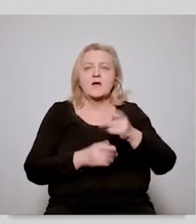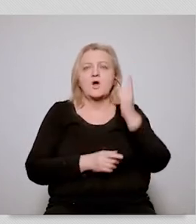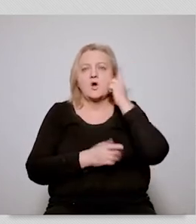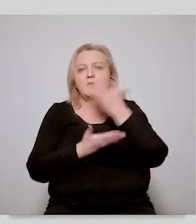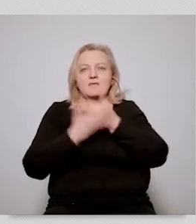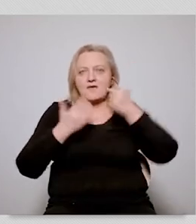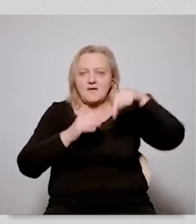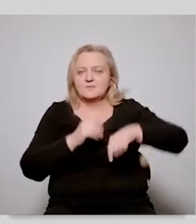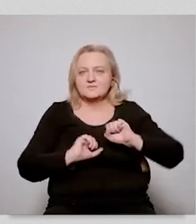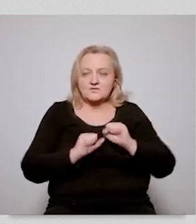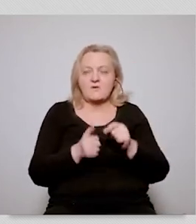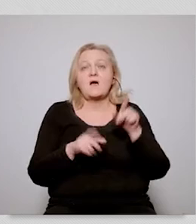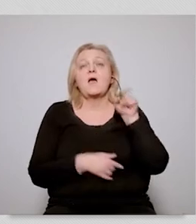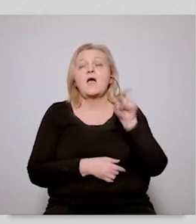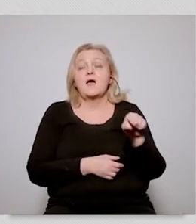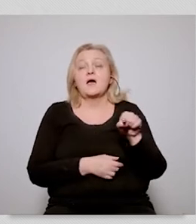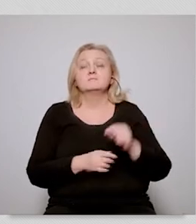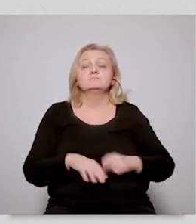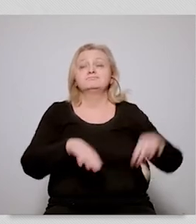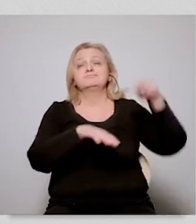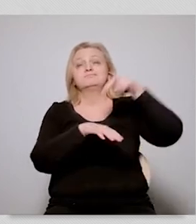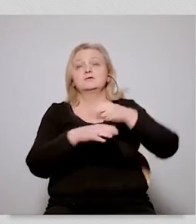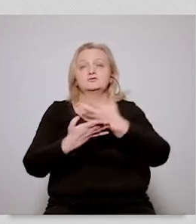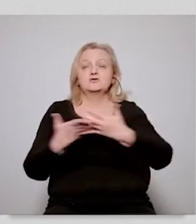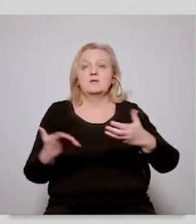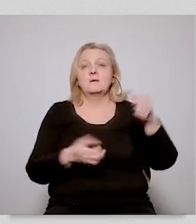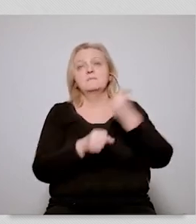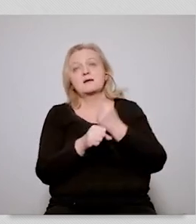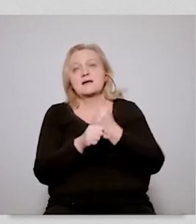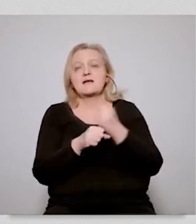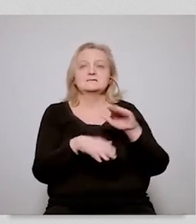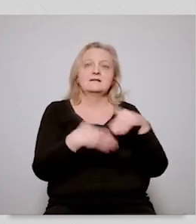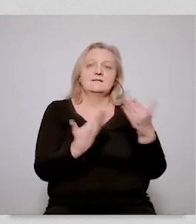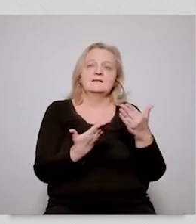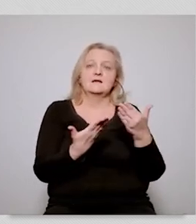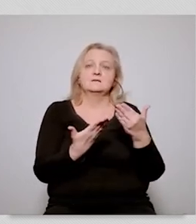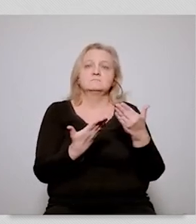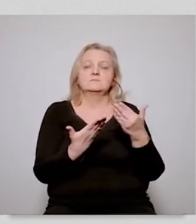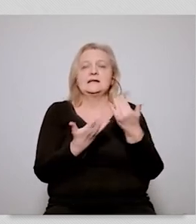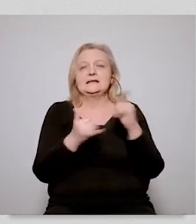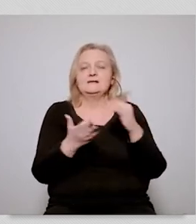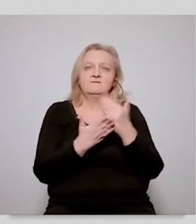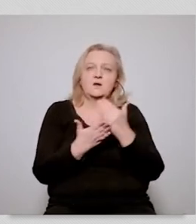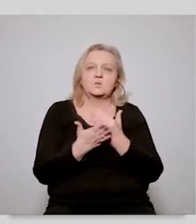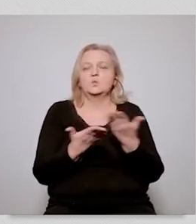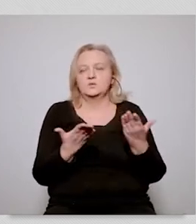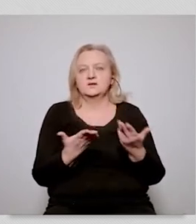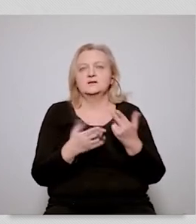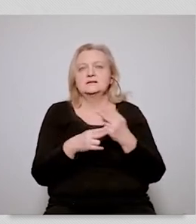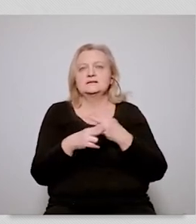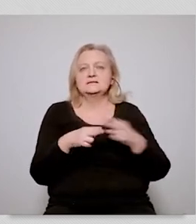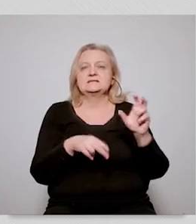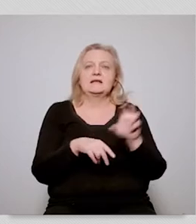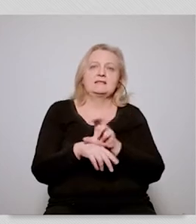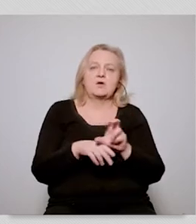up a lot. And the Polish miners can hear, for example, that they should not be